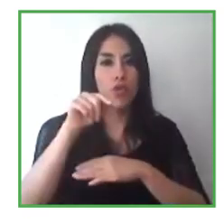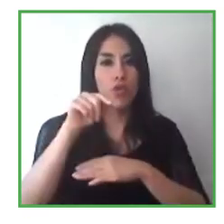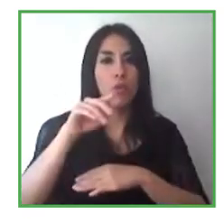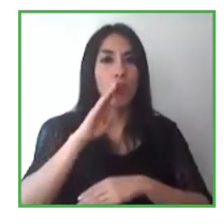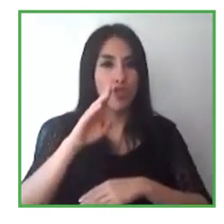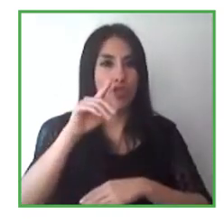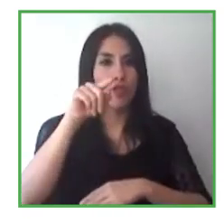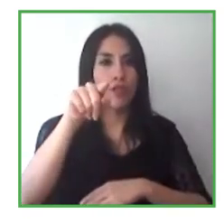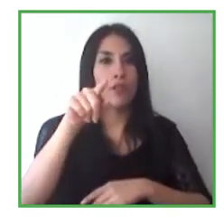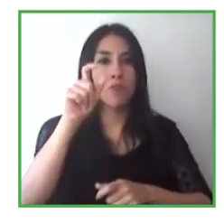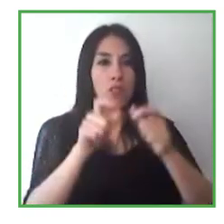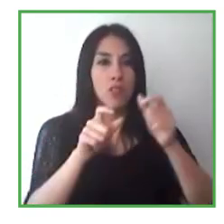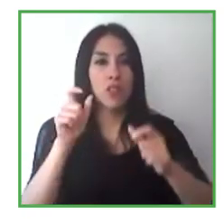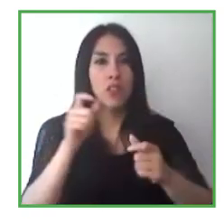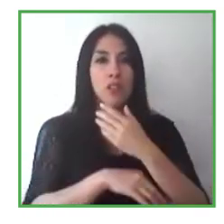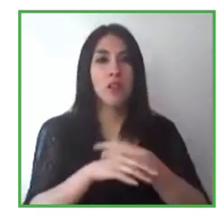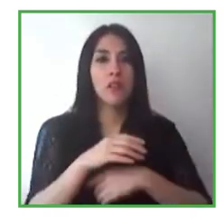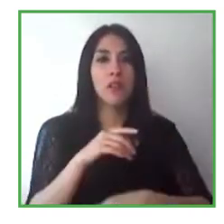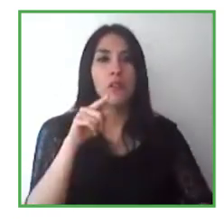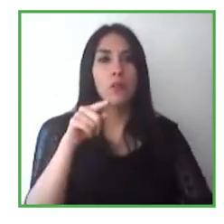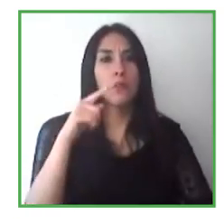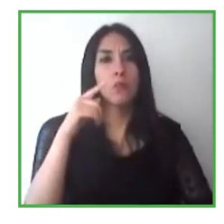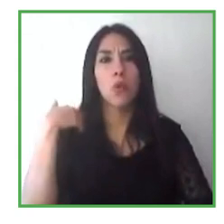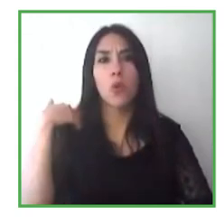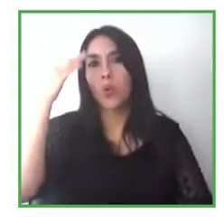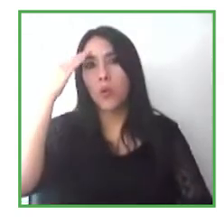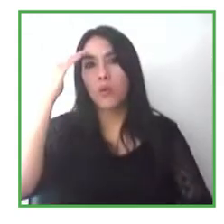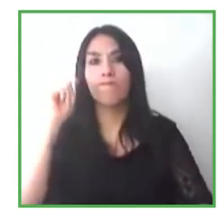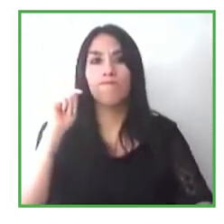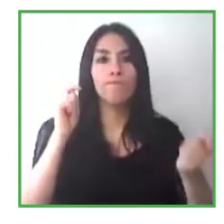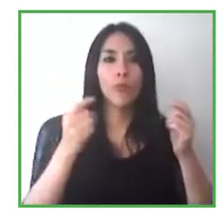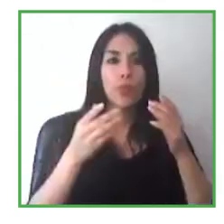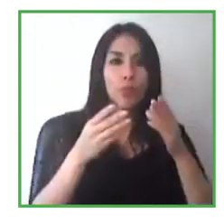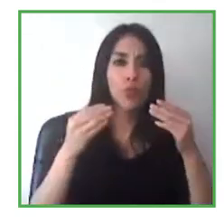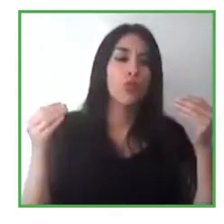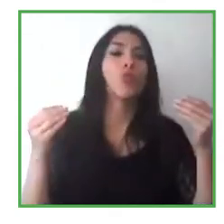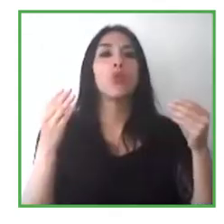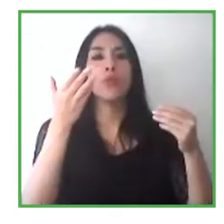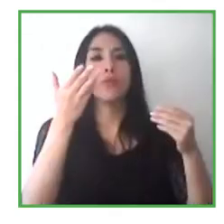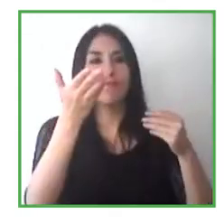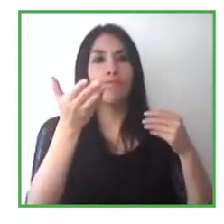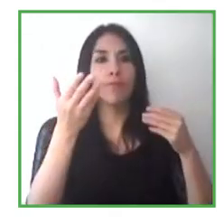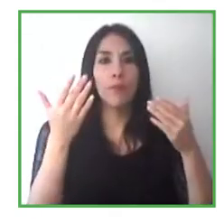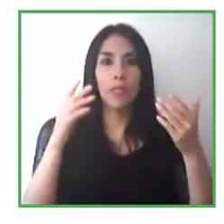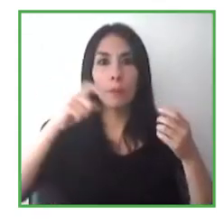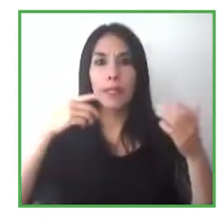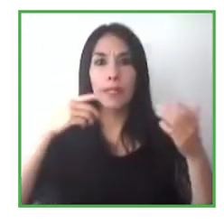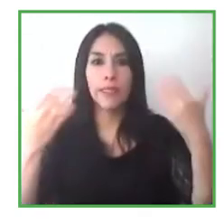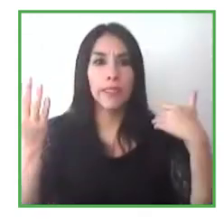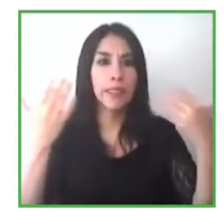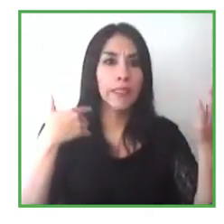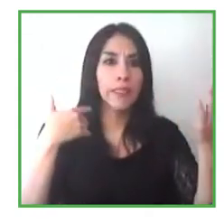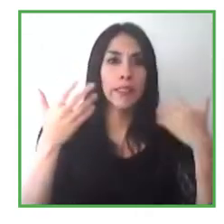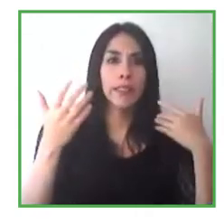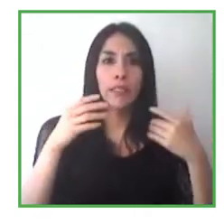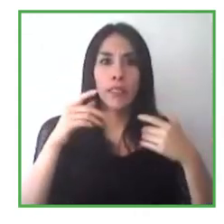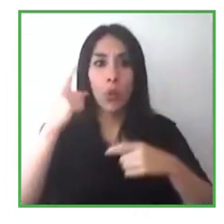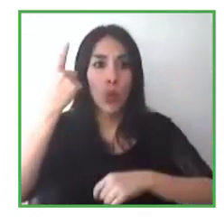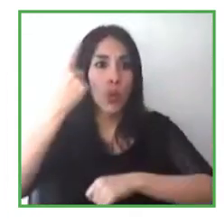for that talent? And also, what are you having to do differently with the talent supply and the consultants that you're employing? In